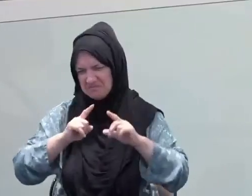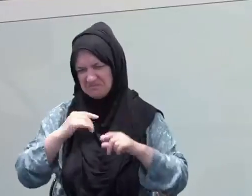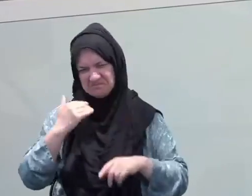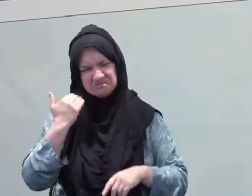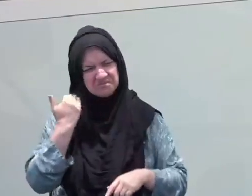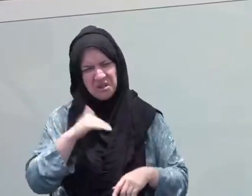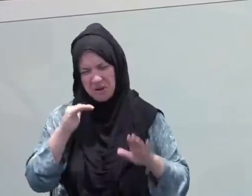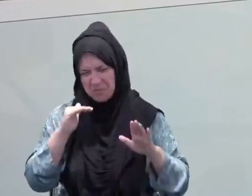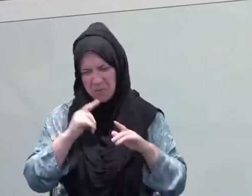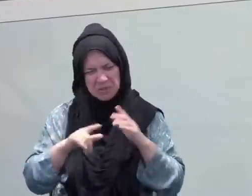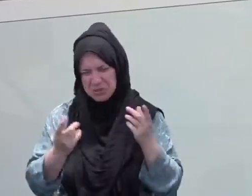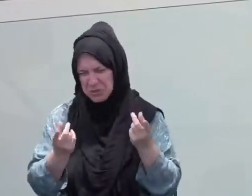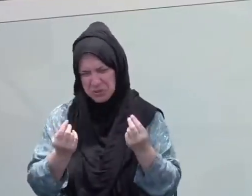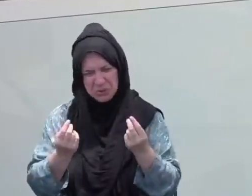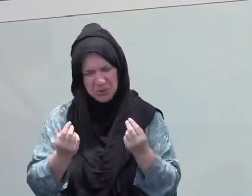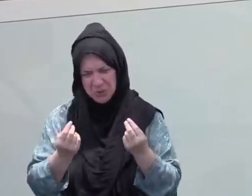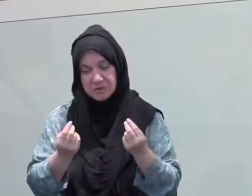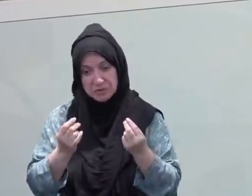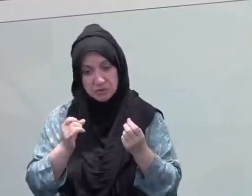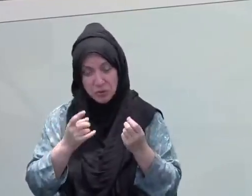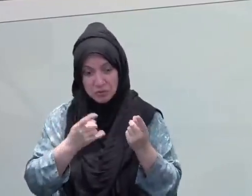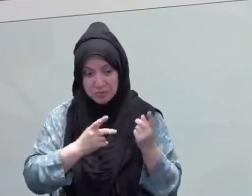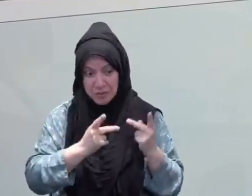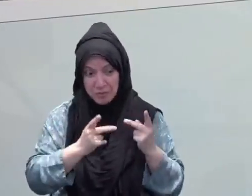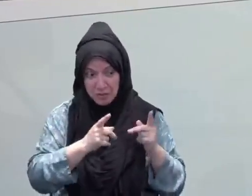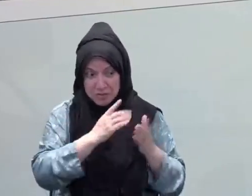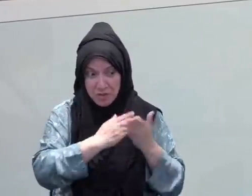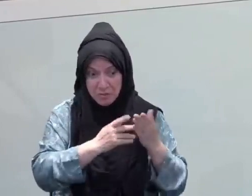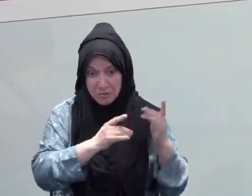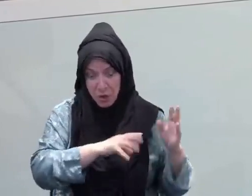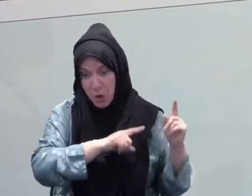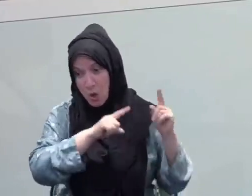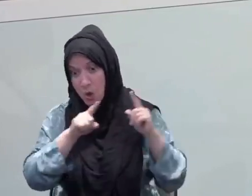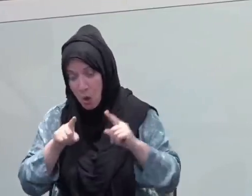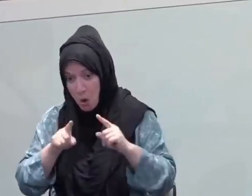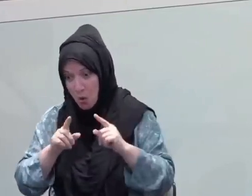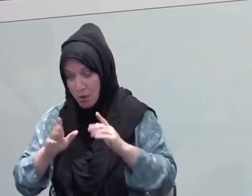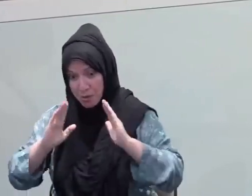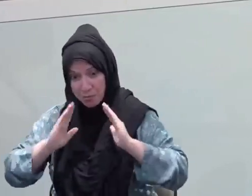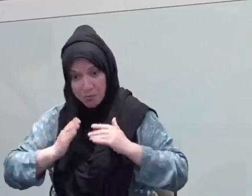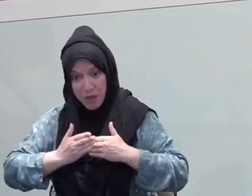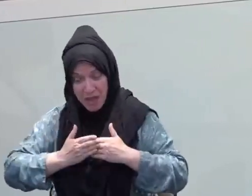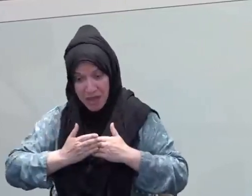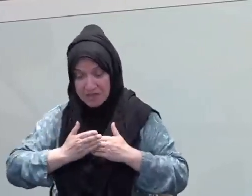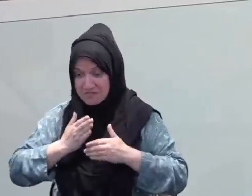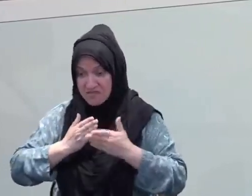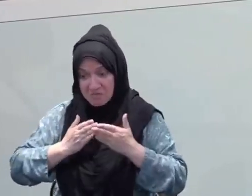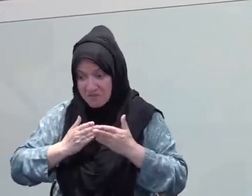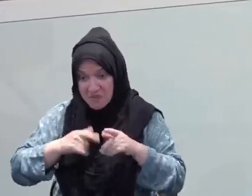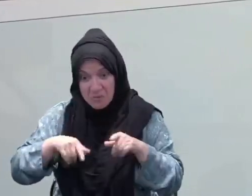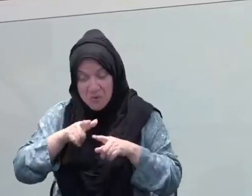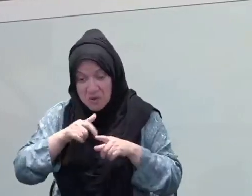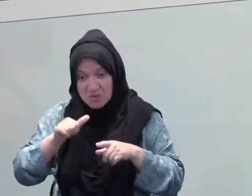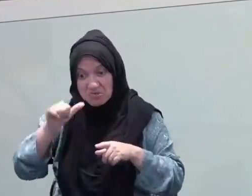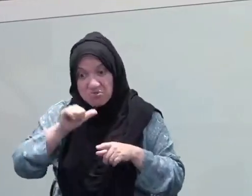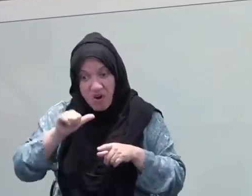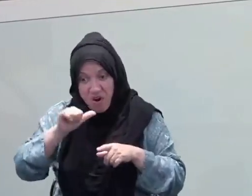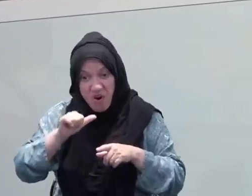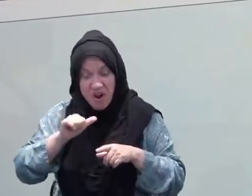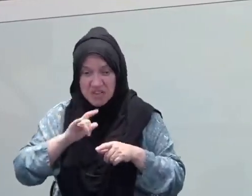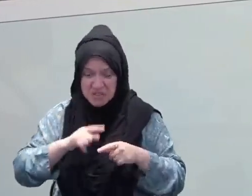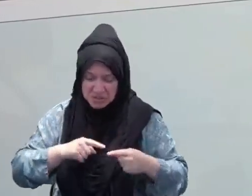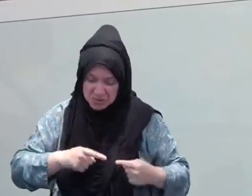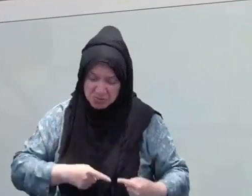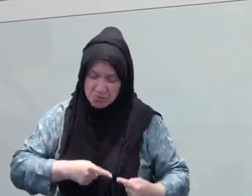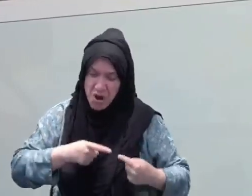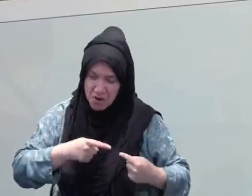And even when it was at that next level, when it was fully forbidden, you had some that struggled with it. There's a lot going on, and suddenly